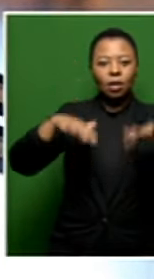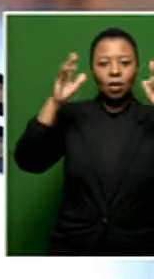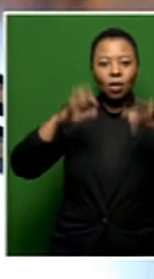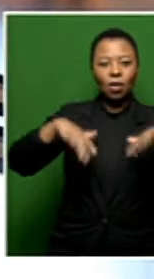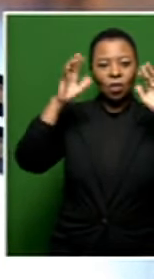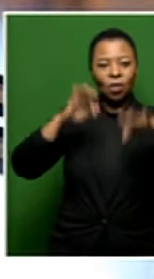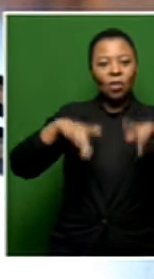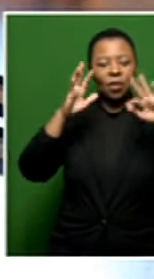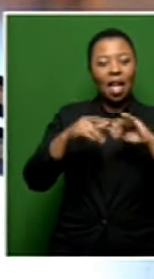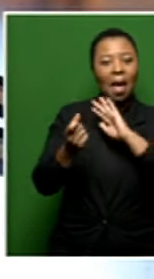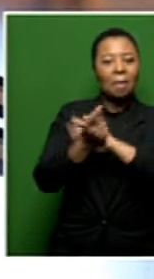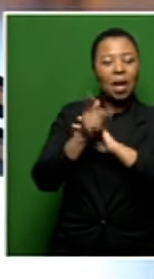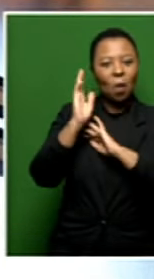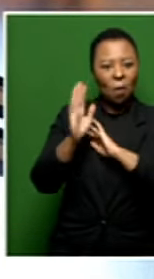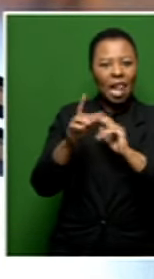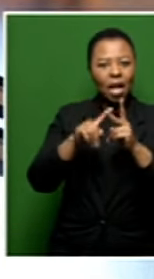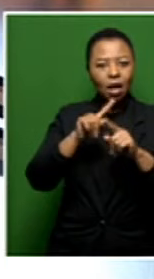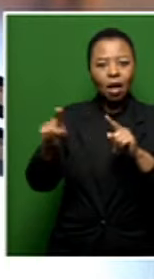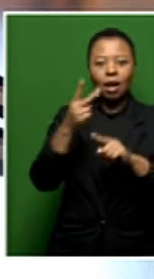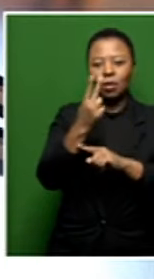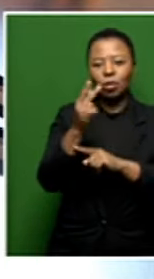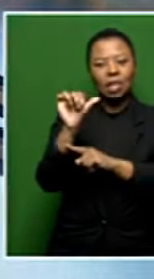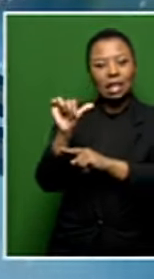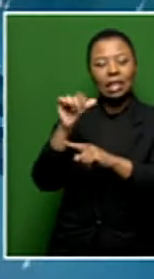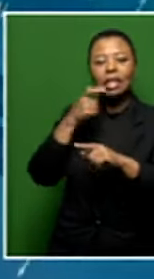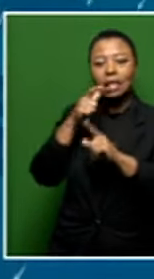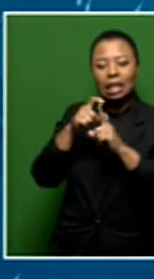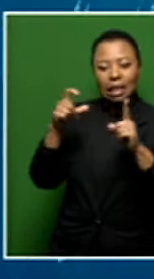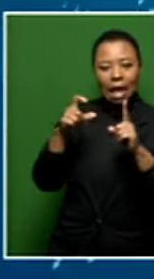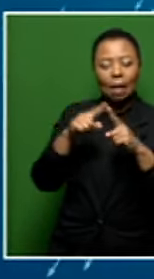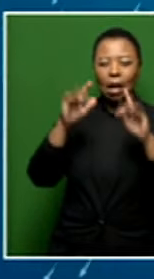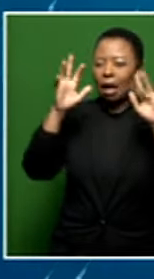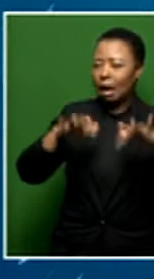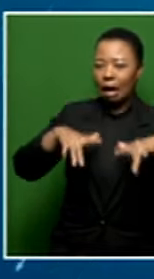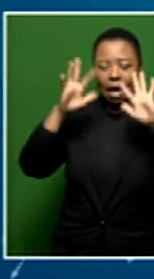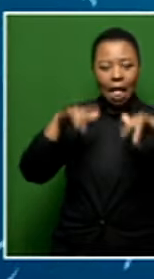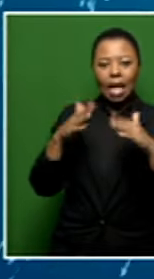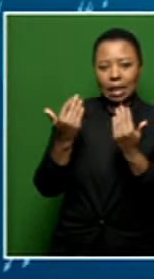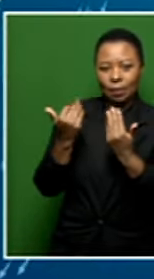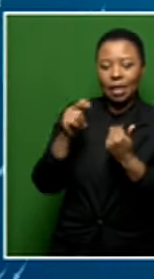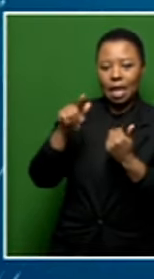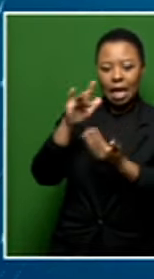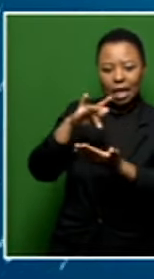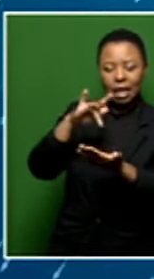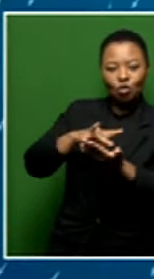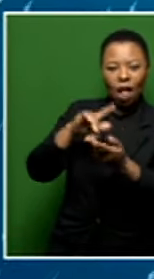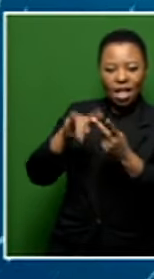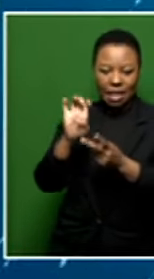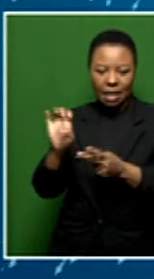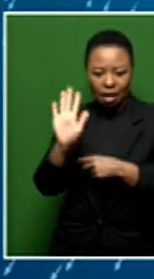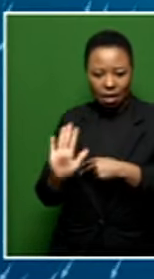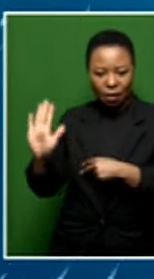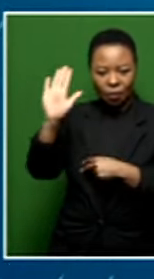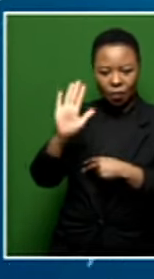showers throughout the day also going into the 26th of December so a lot of rainfall is expected over the central in the eastern parts of the country